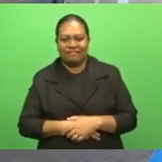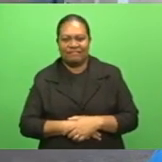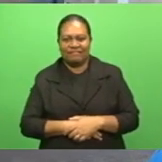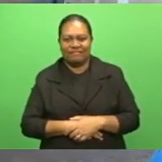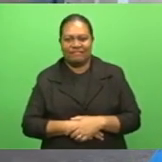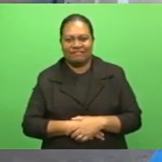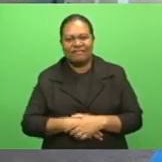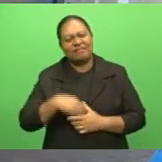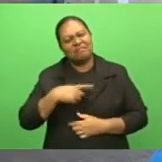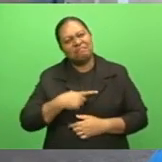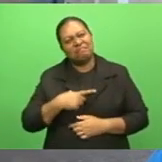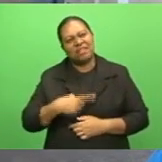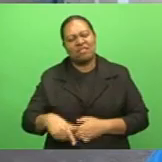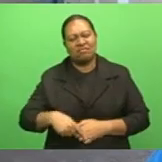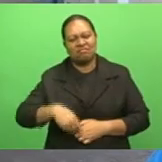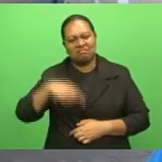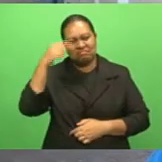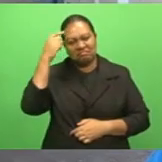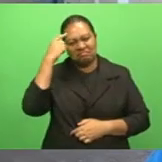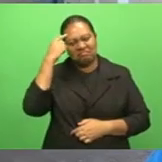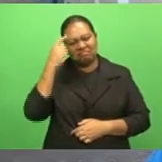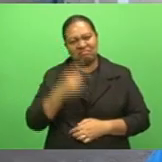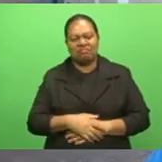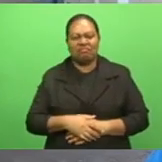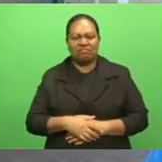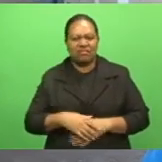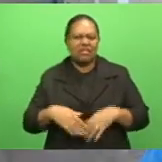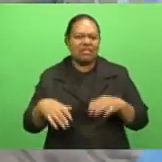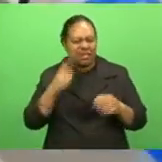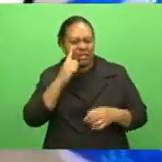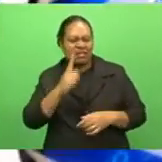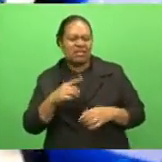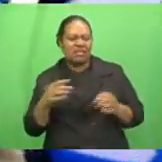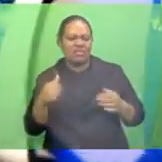Because I see them playing soccer. are playing good soccer.